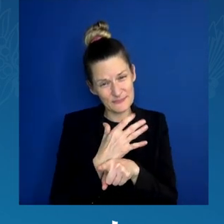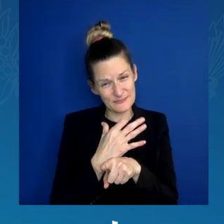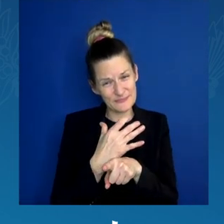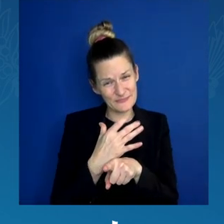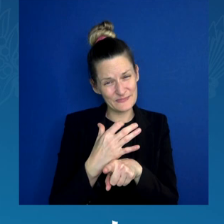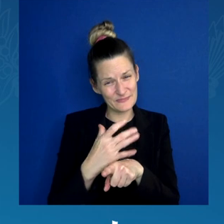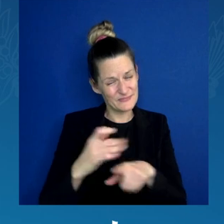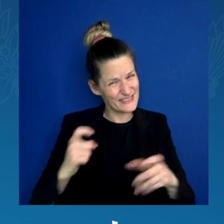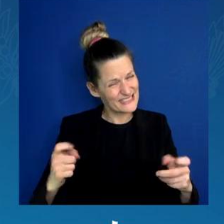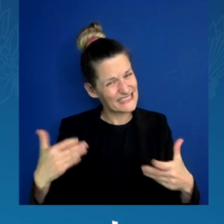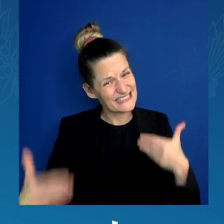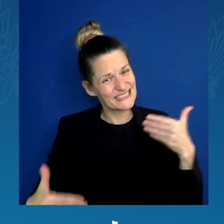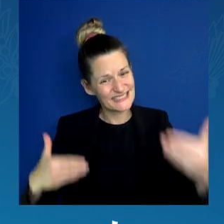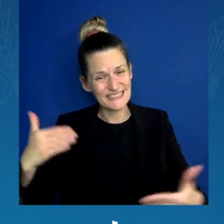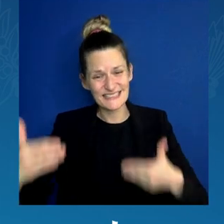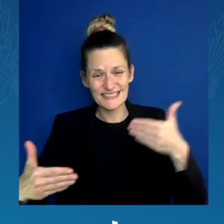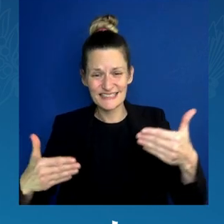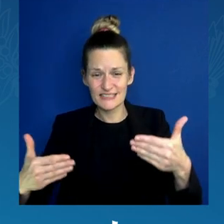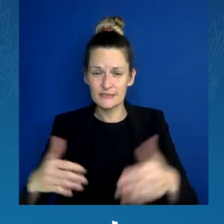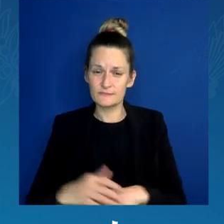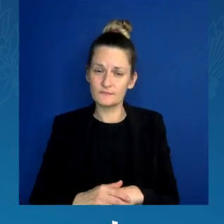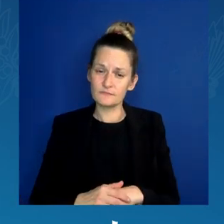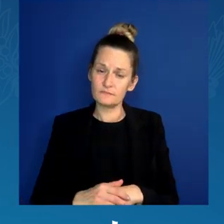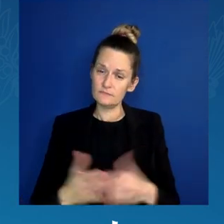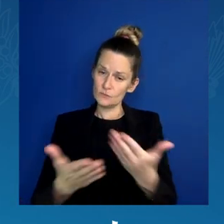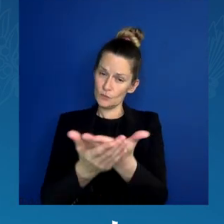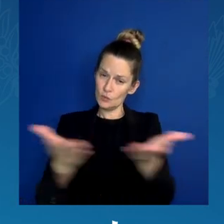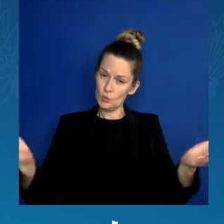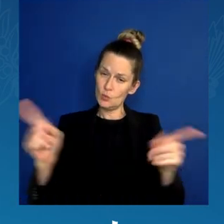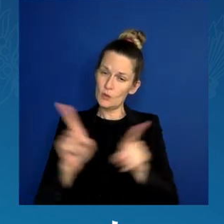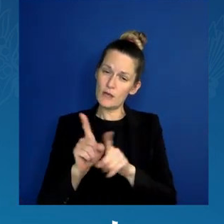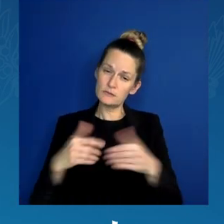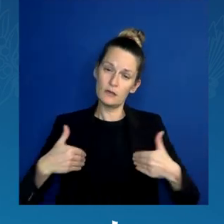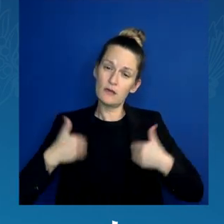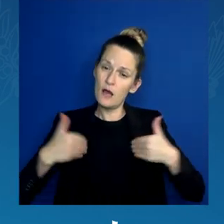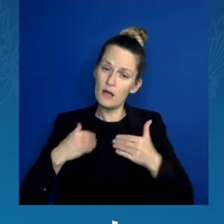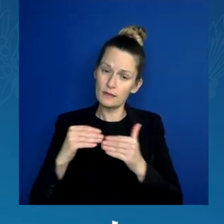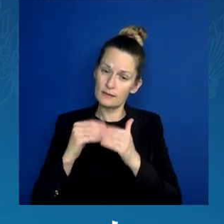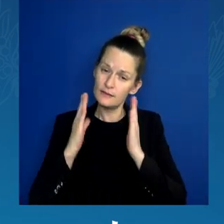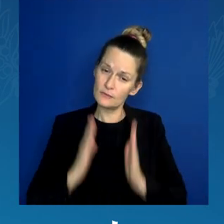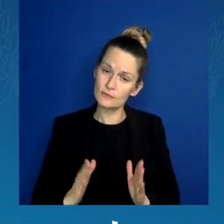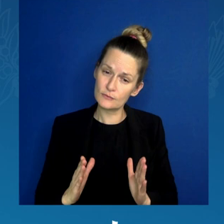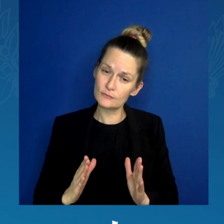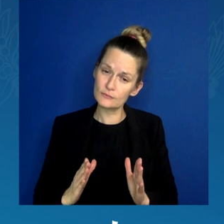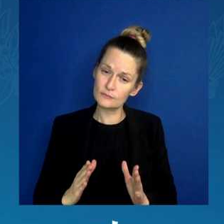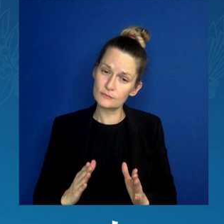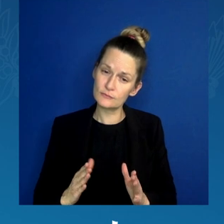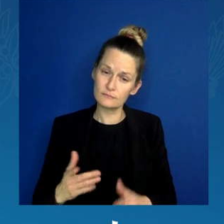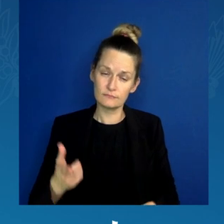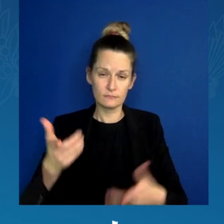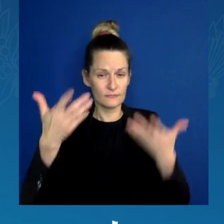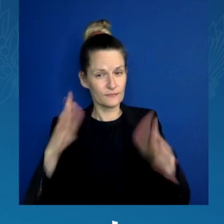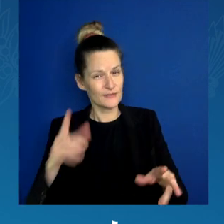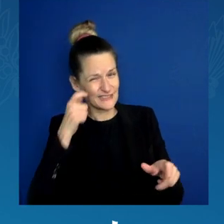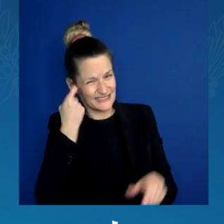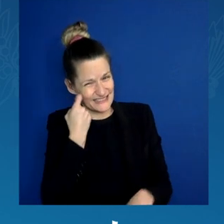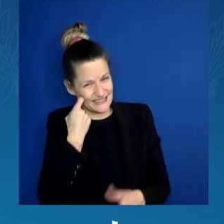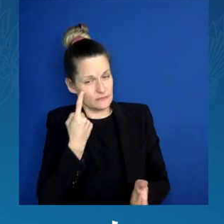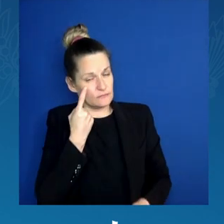as young leaders have just witnessed the first time